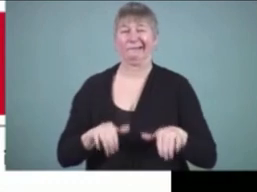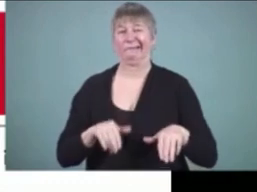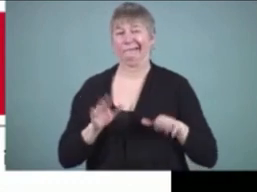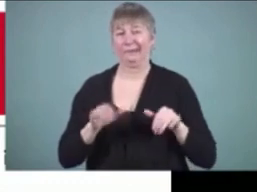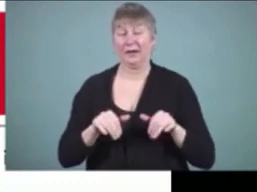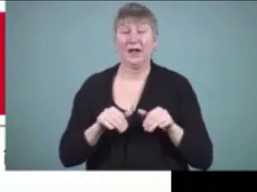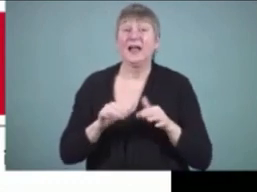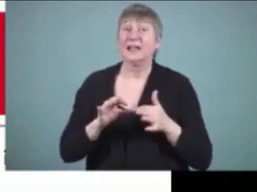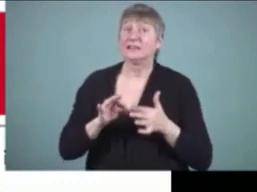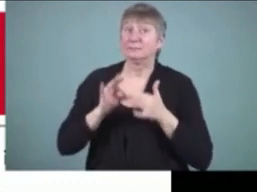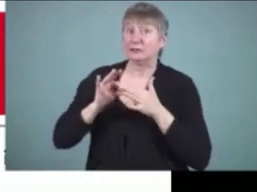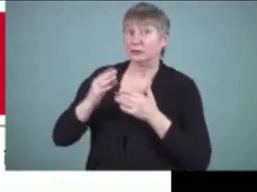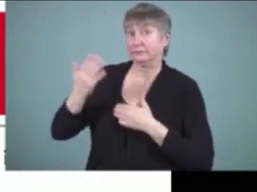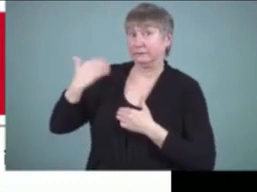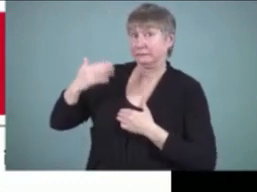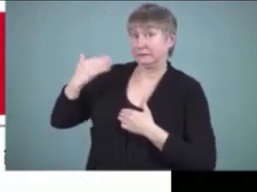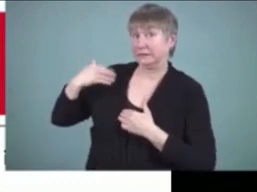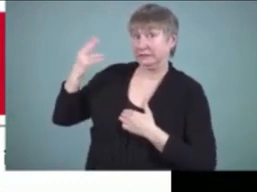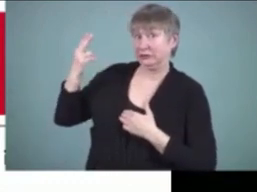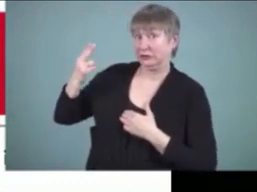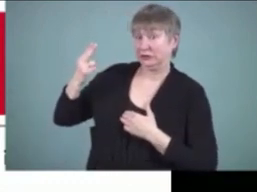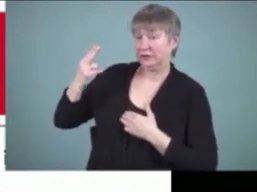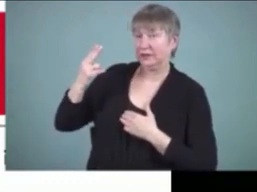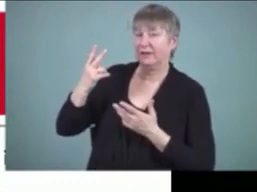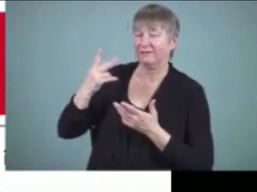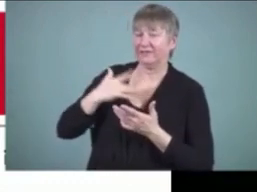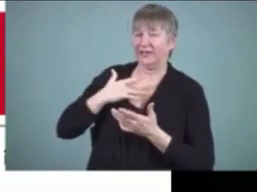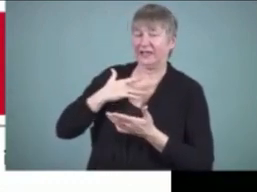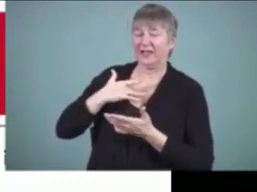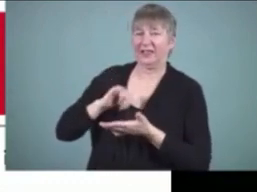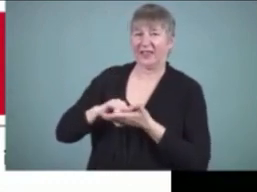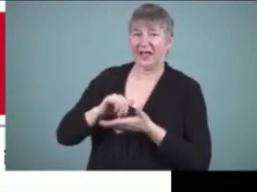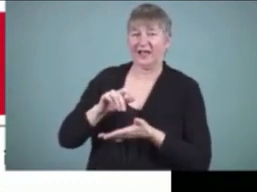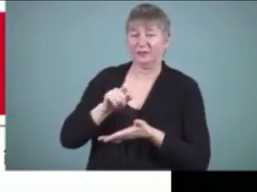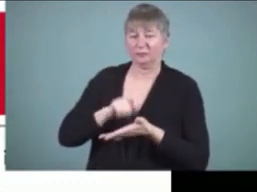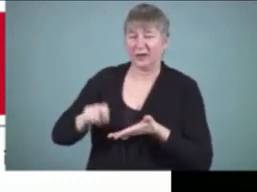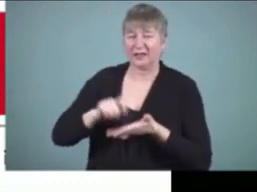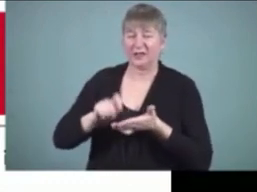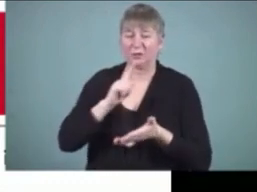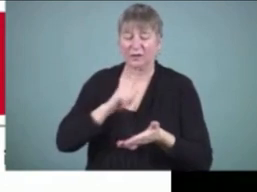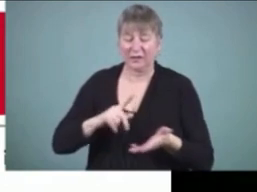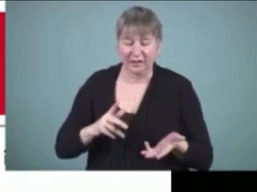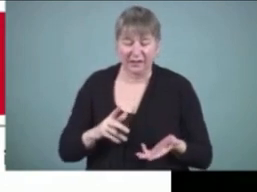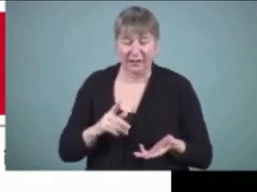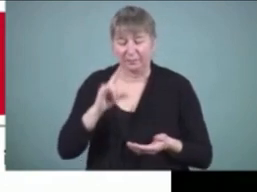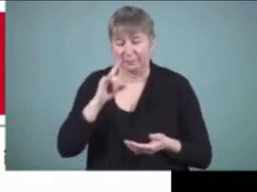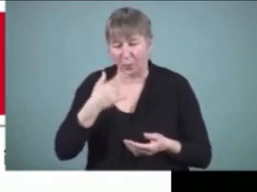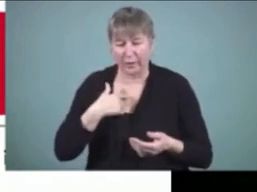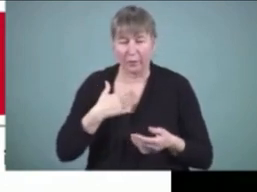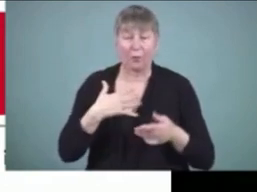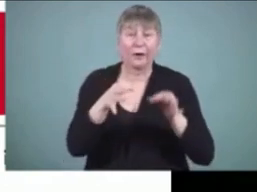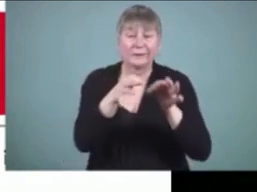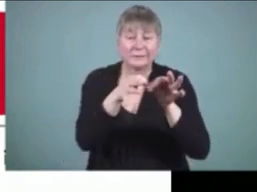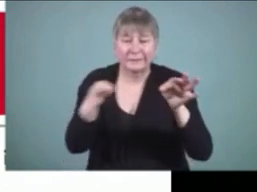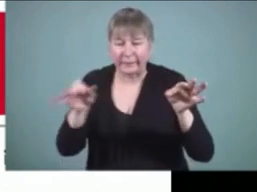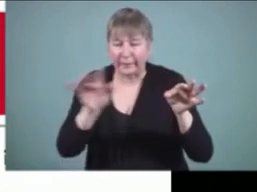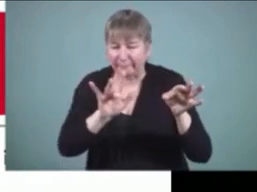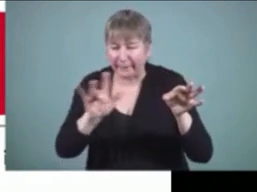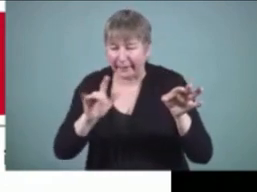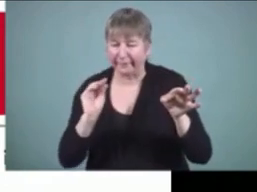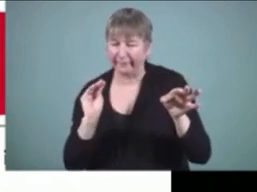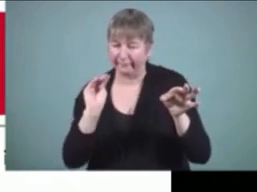experience of seeing writing as really drudgery and filling in the blanks and